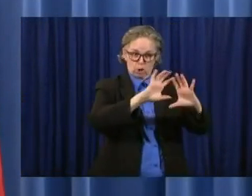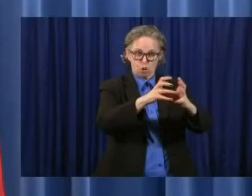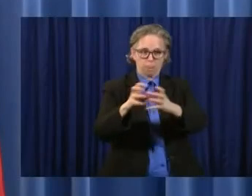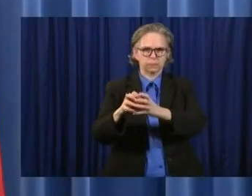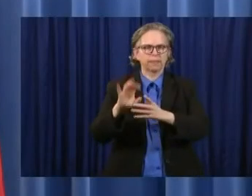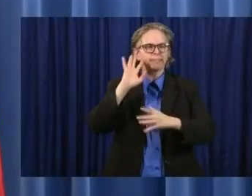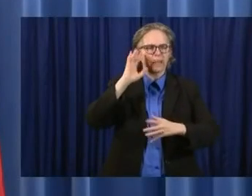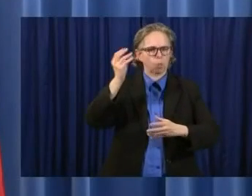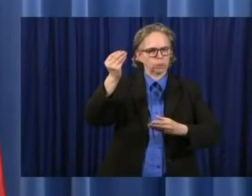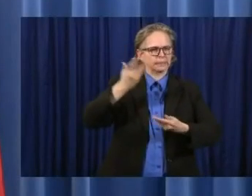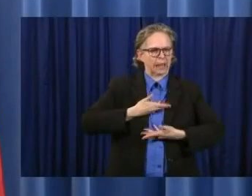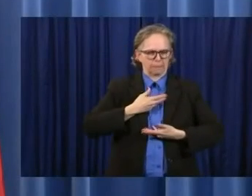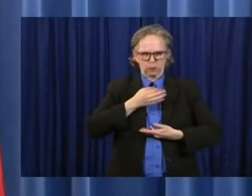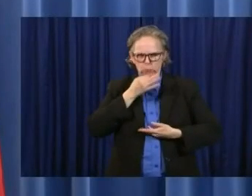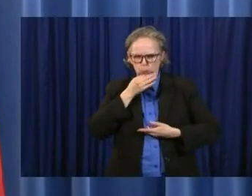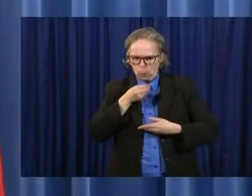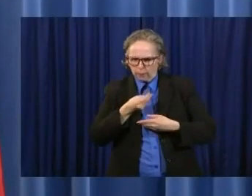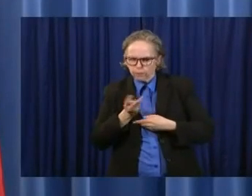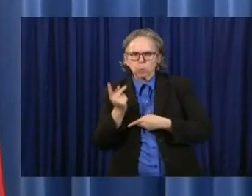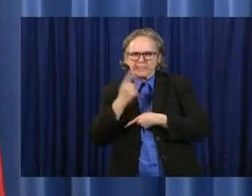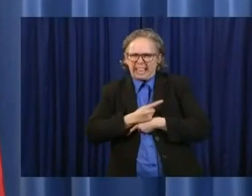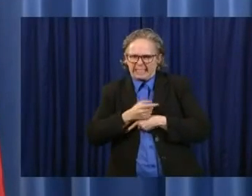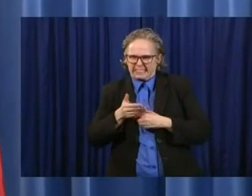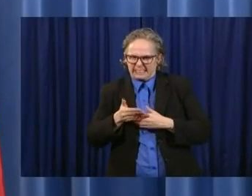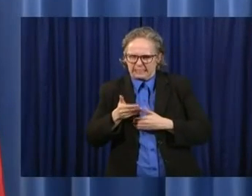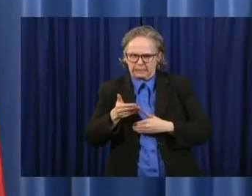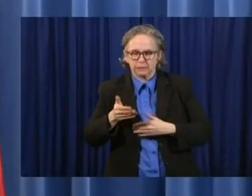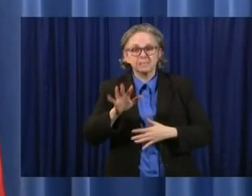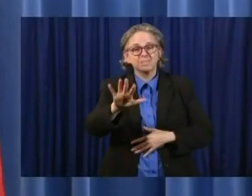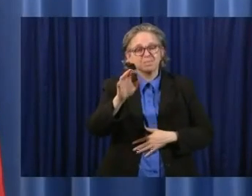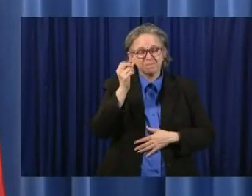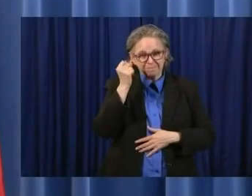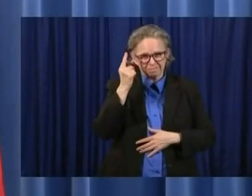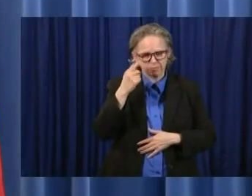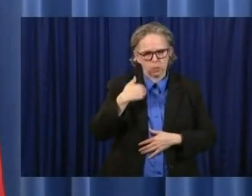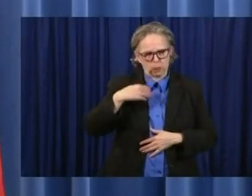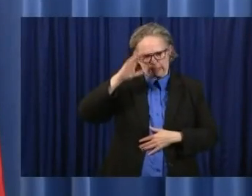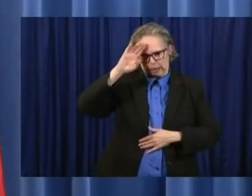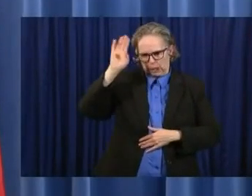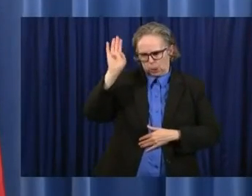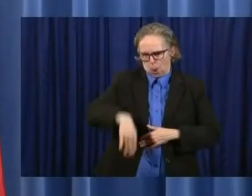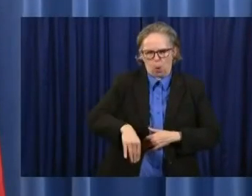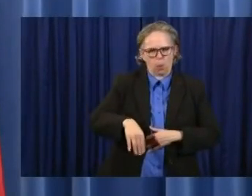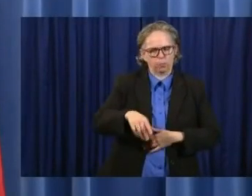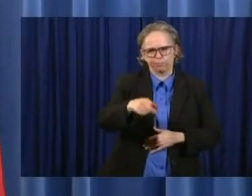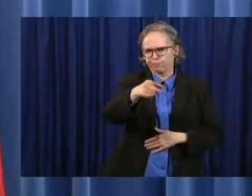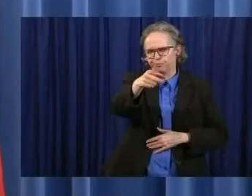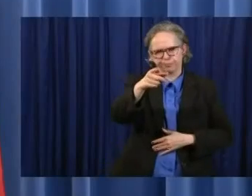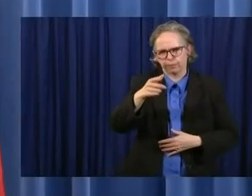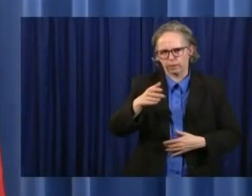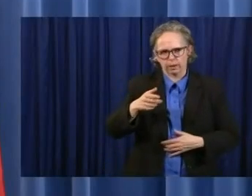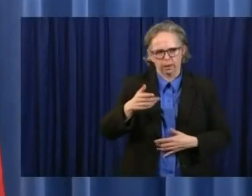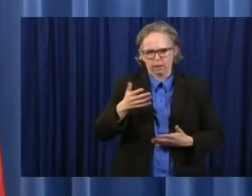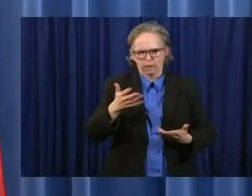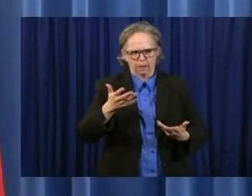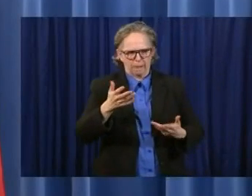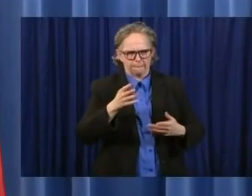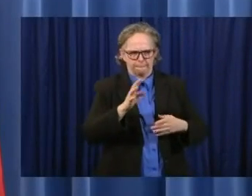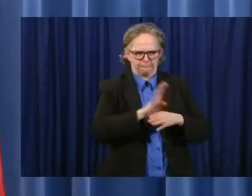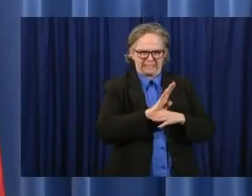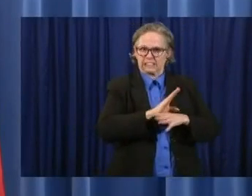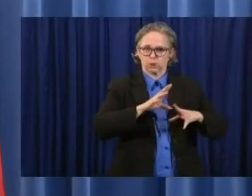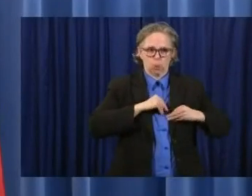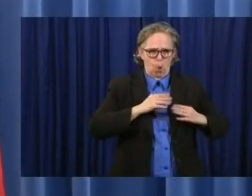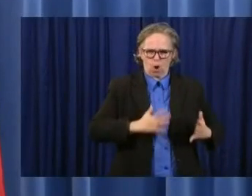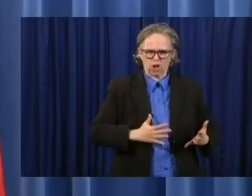We understand that many times they're sole proprietors, many times that they just have several employees.